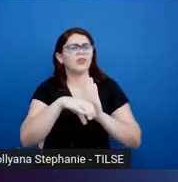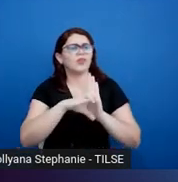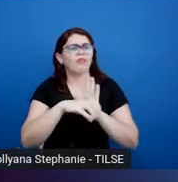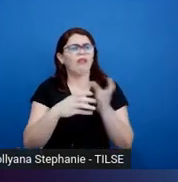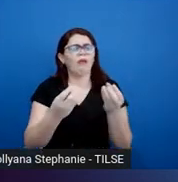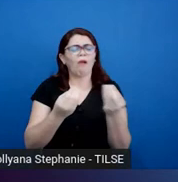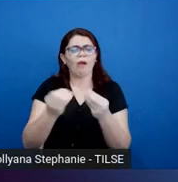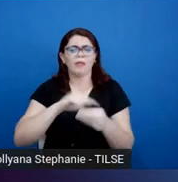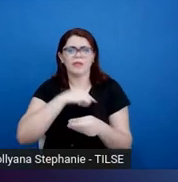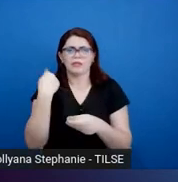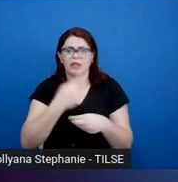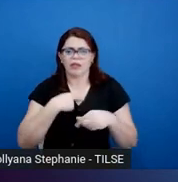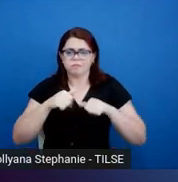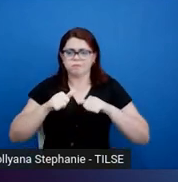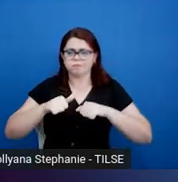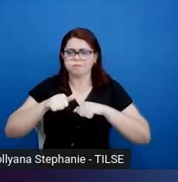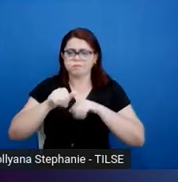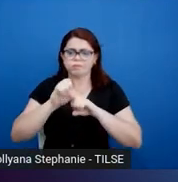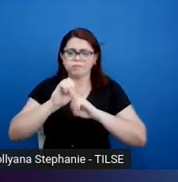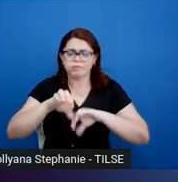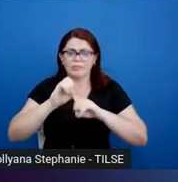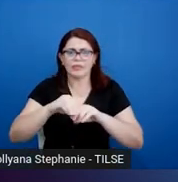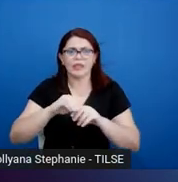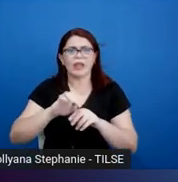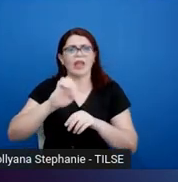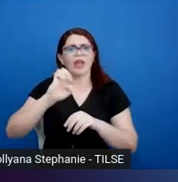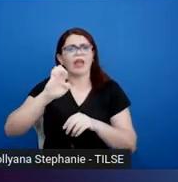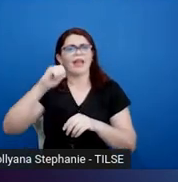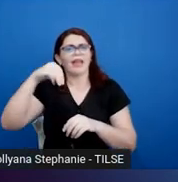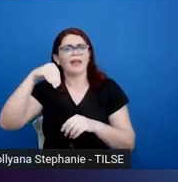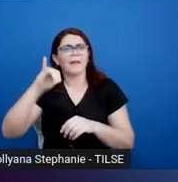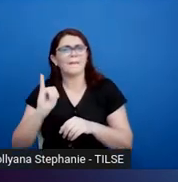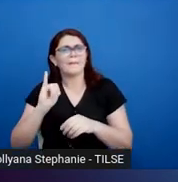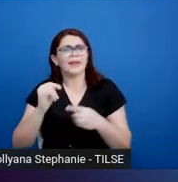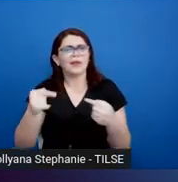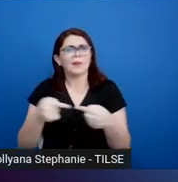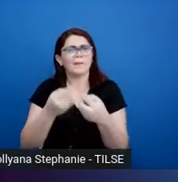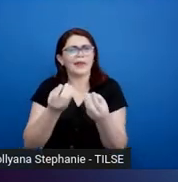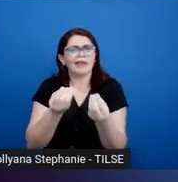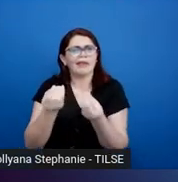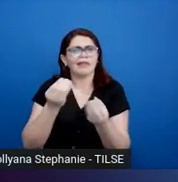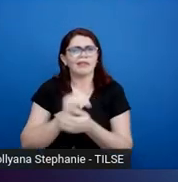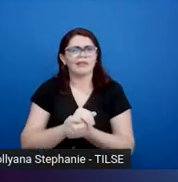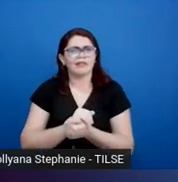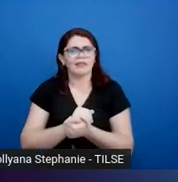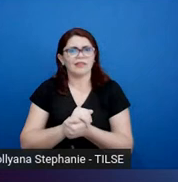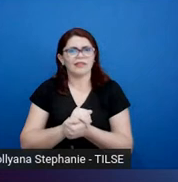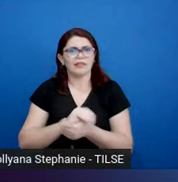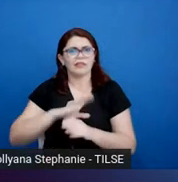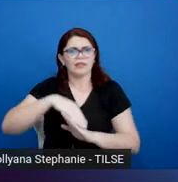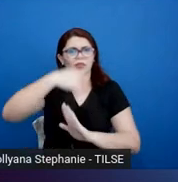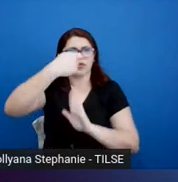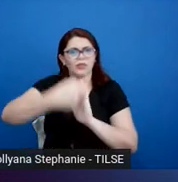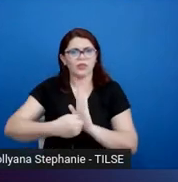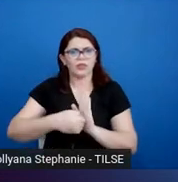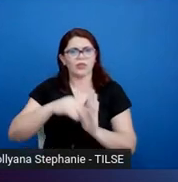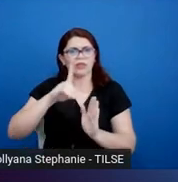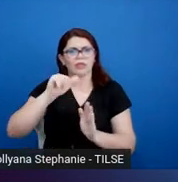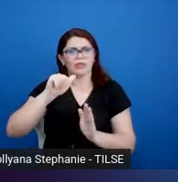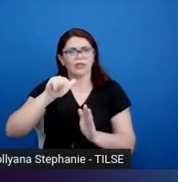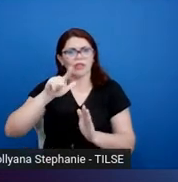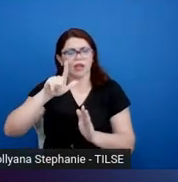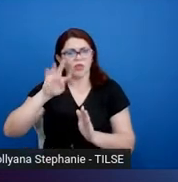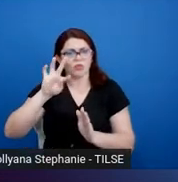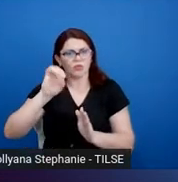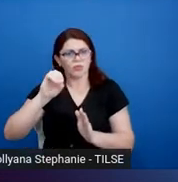when we're doing EMI. And Dalton Puffer provided this quote, and she said that labels